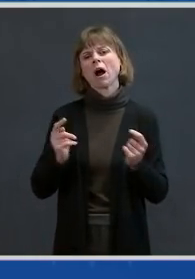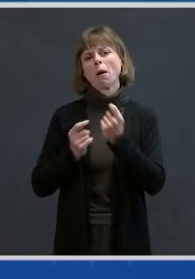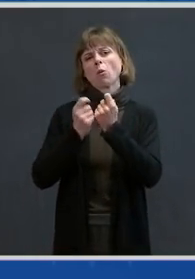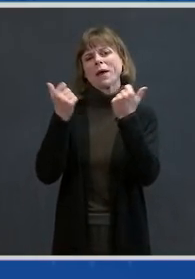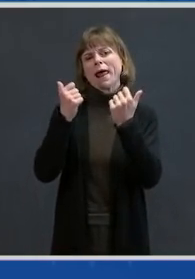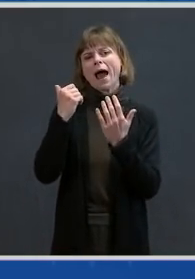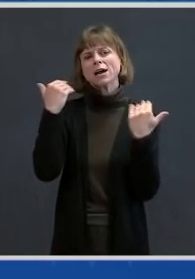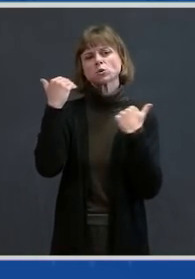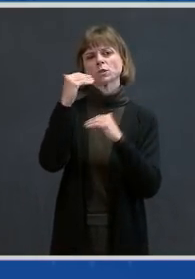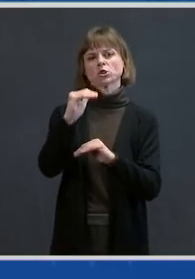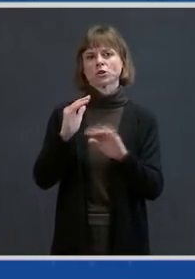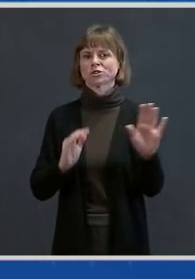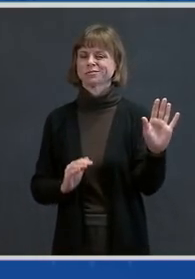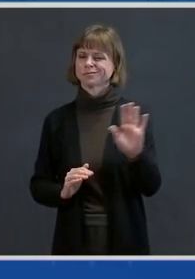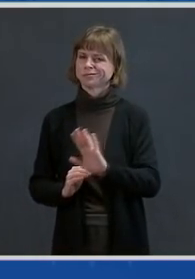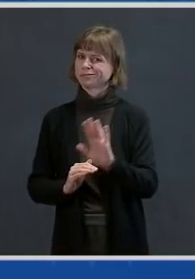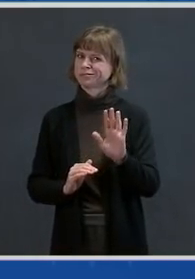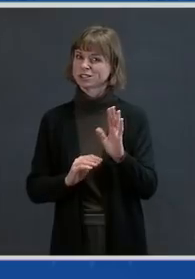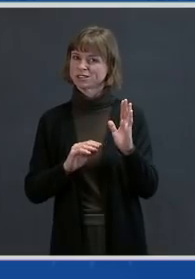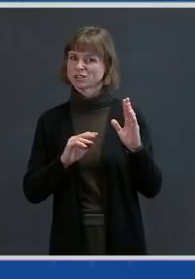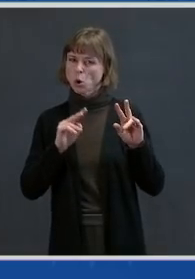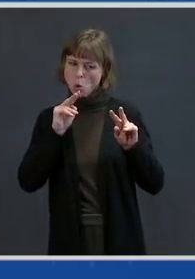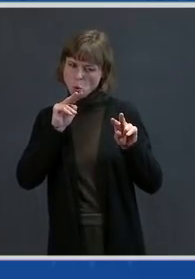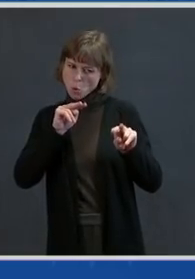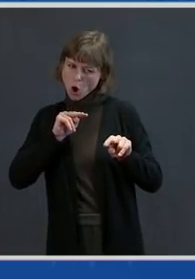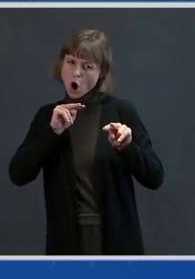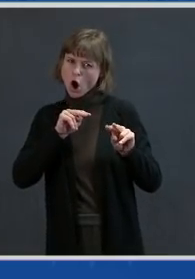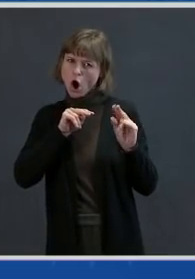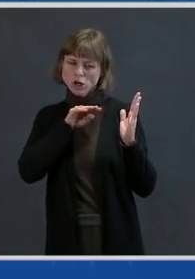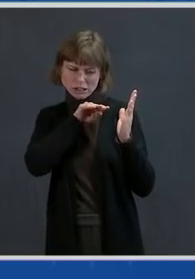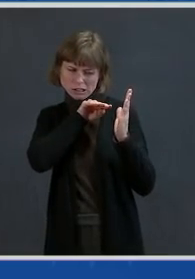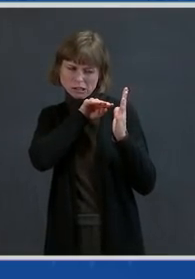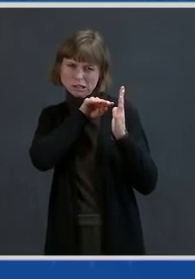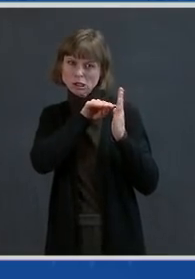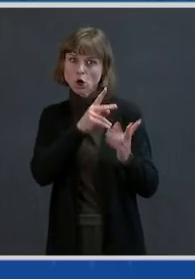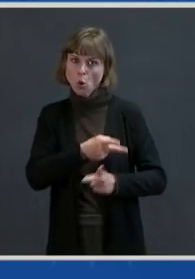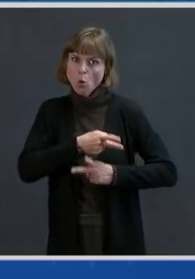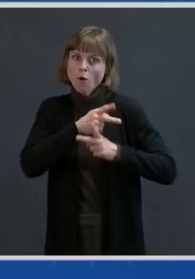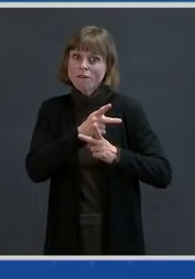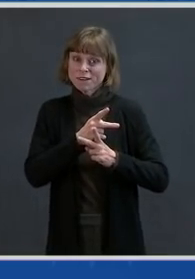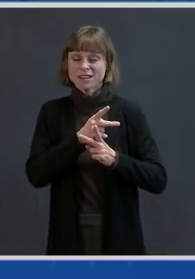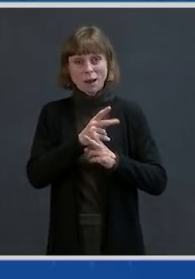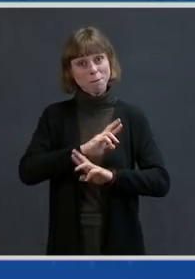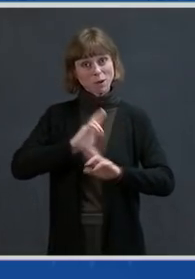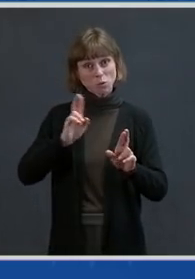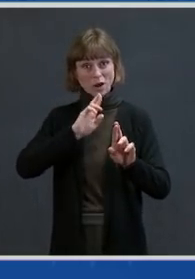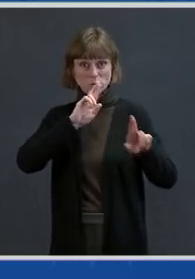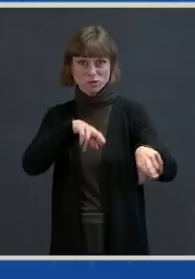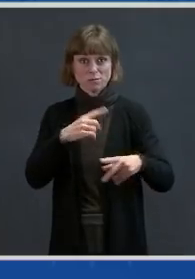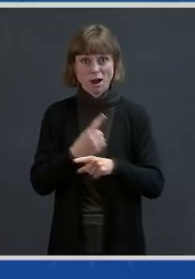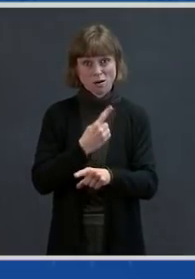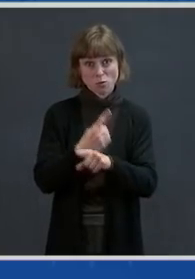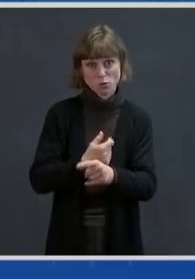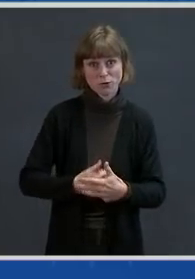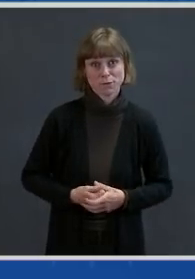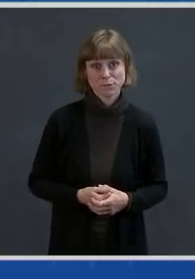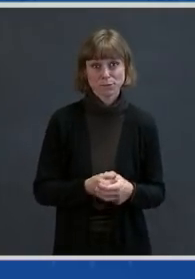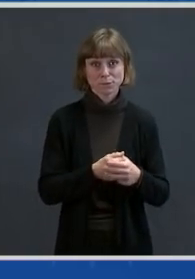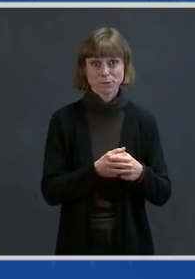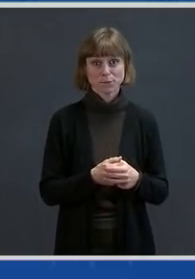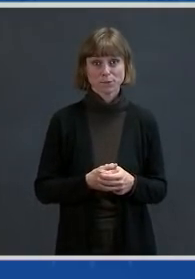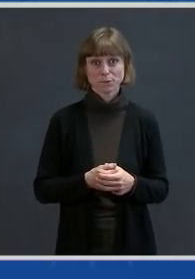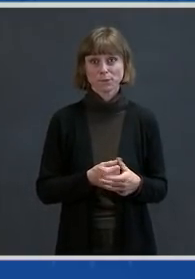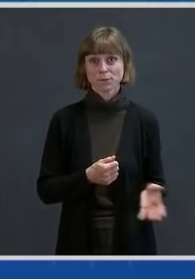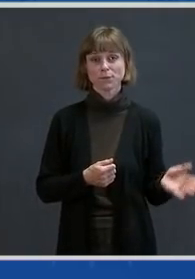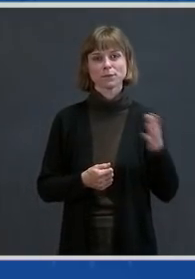watch it closely and be prepared to react according to what actually happens. Dr. Yeah. And let me let me just